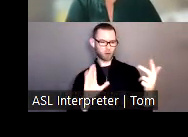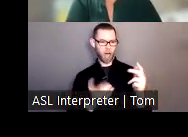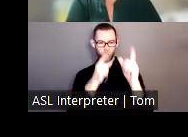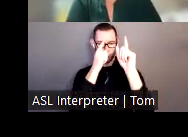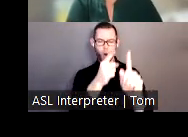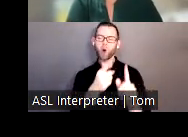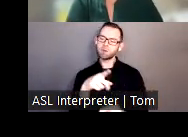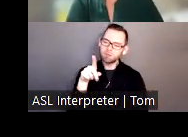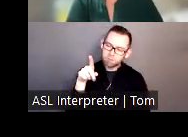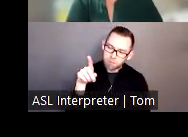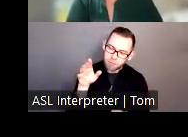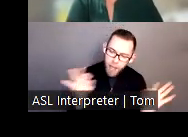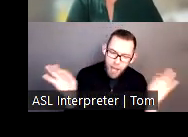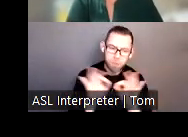be.